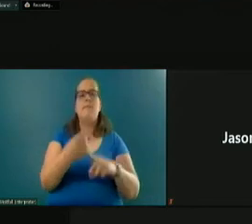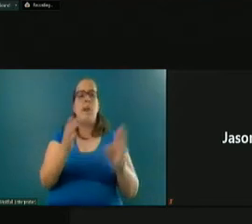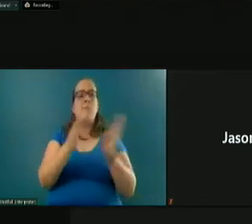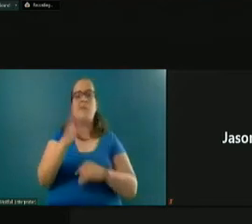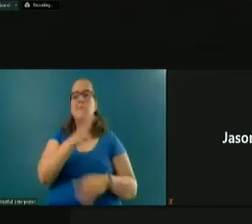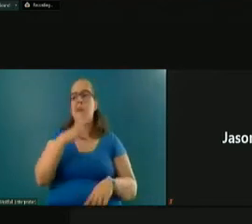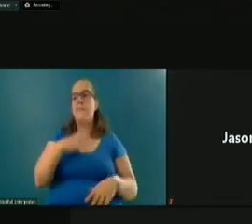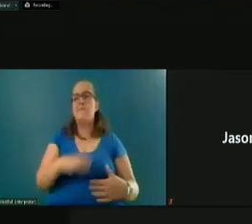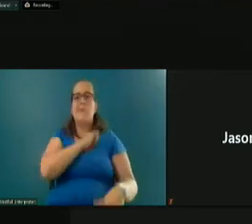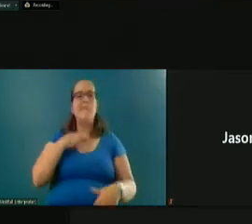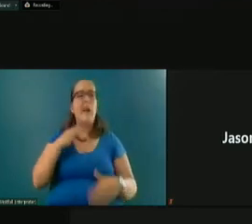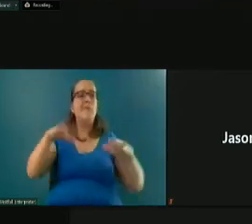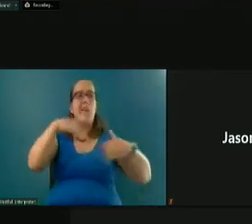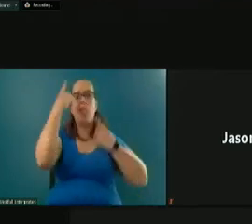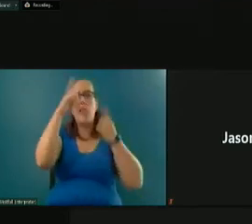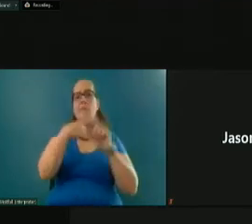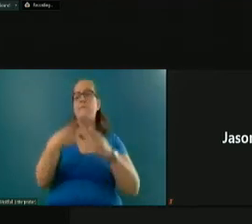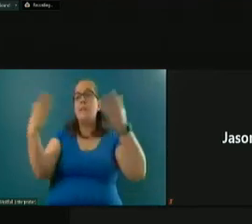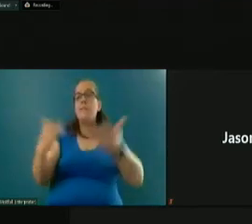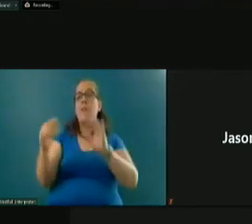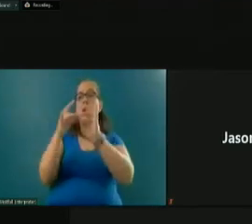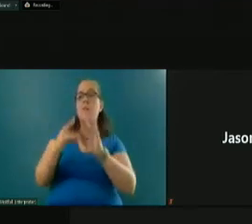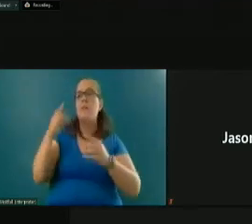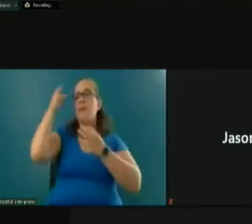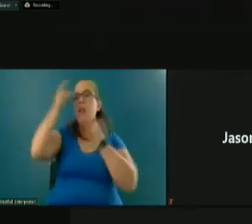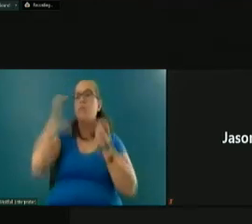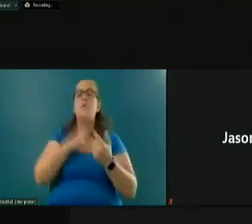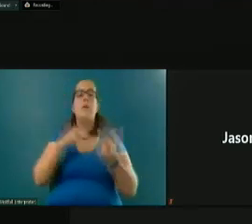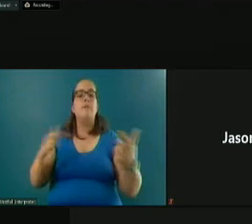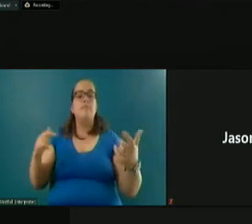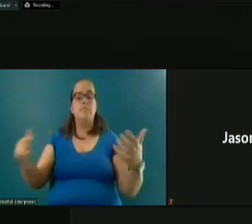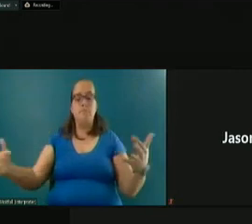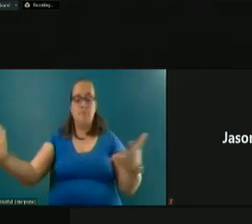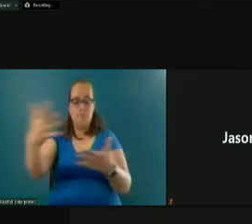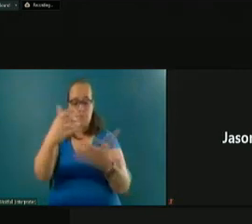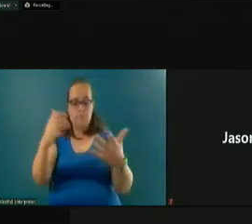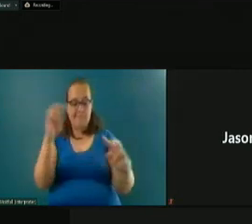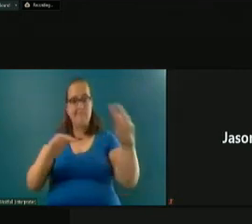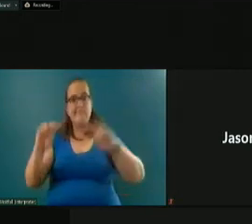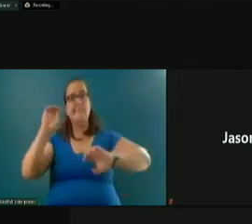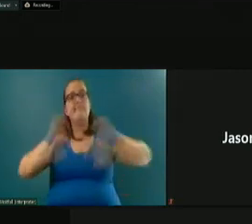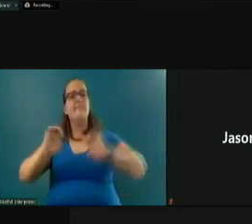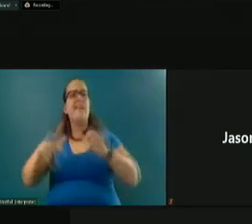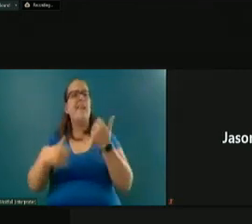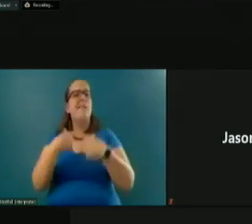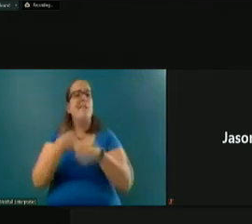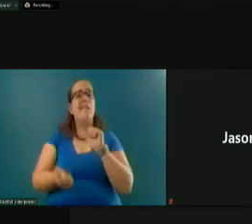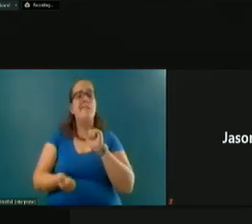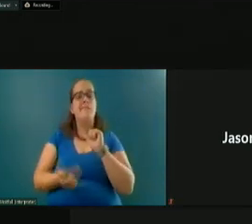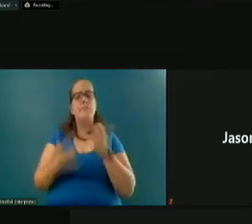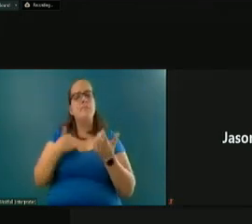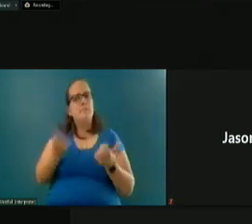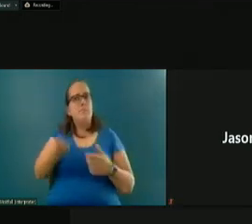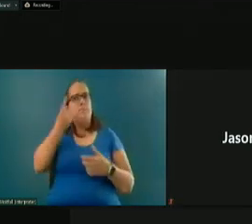about. And inviting those comments and thoughts, and then we collectively evaluate those. And those that make the most sense and have the most support,